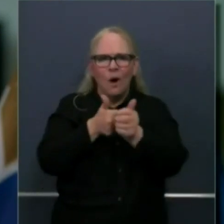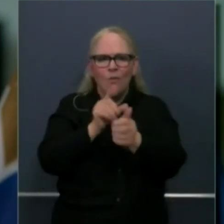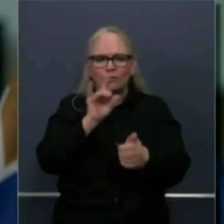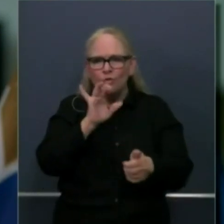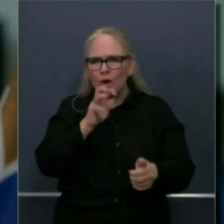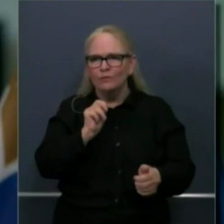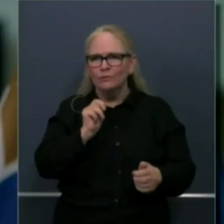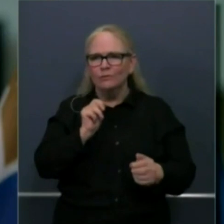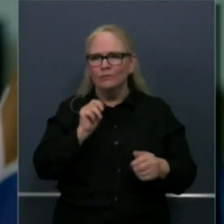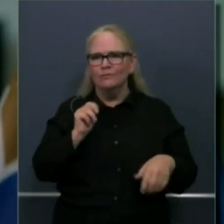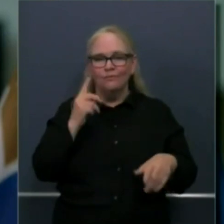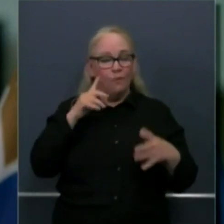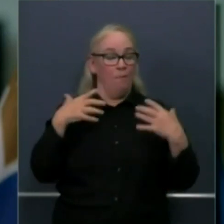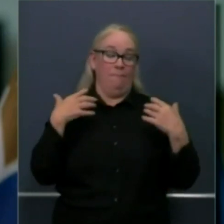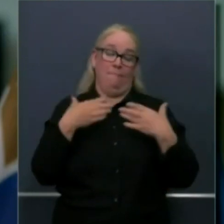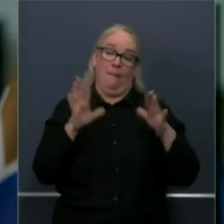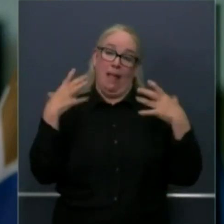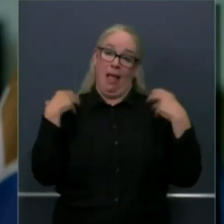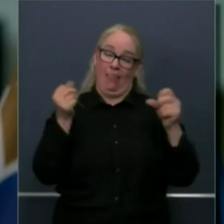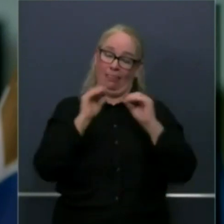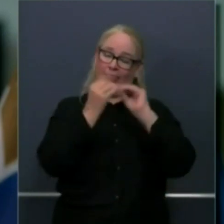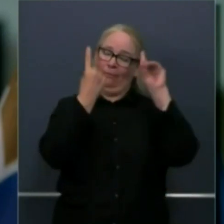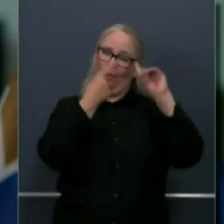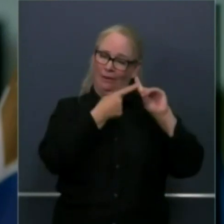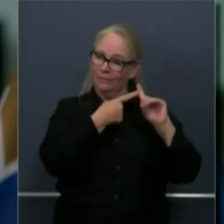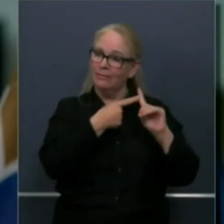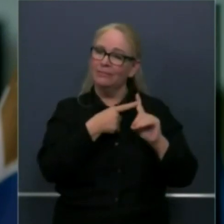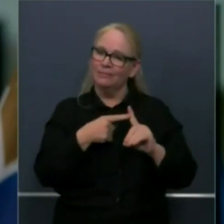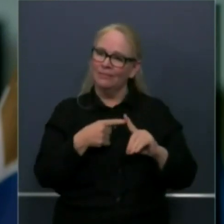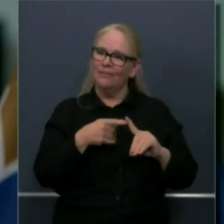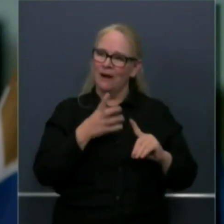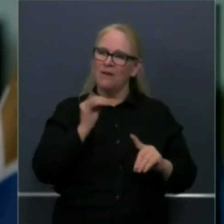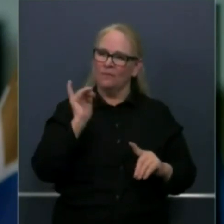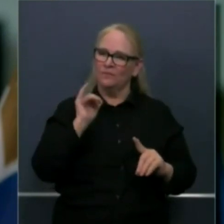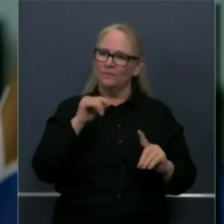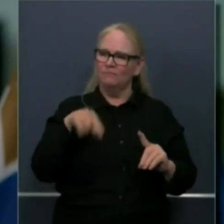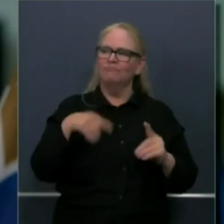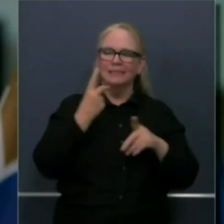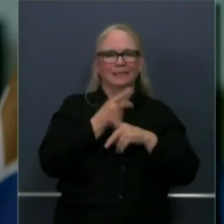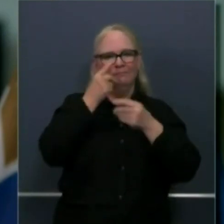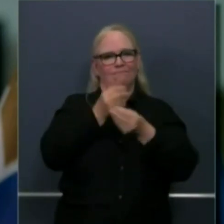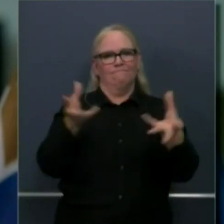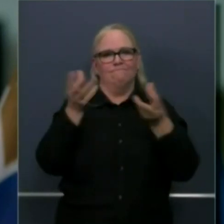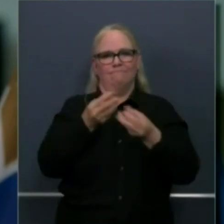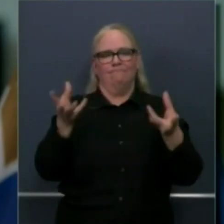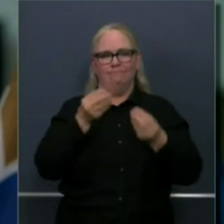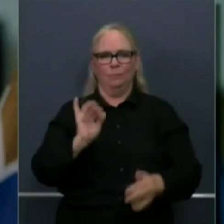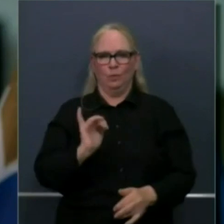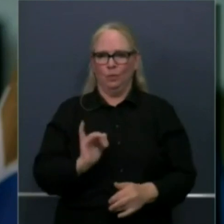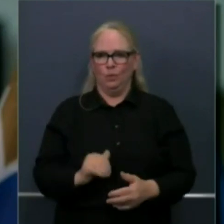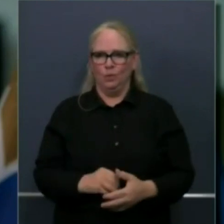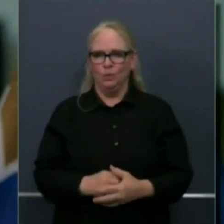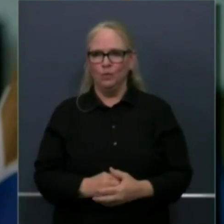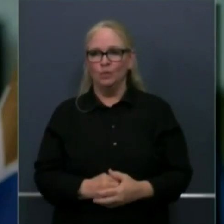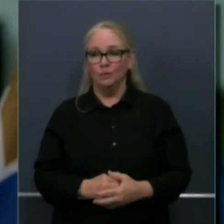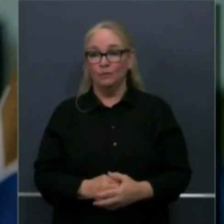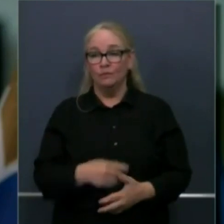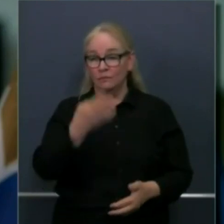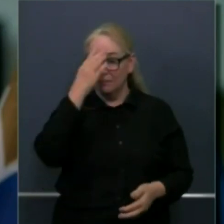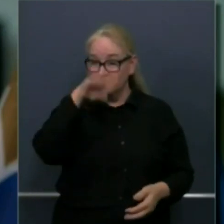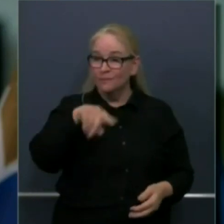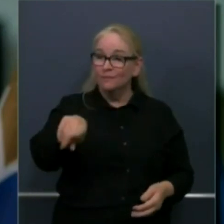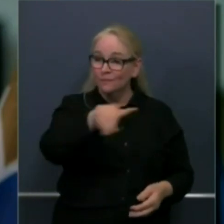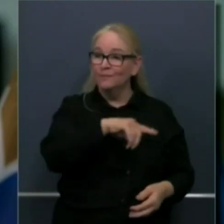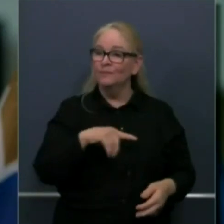these press conferences so i want folks to know um we'll be uh making adjustments and modifications on a consistent